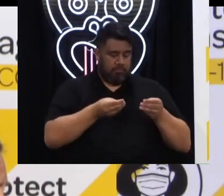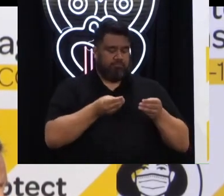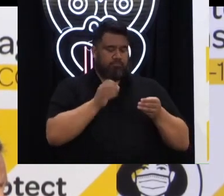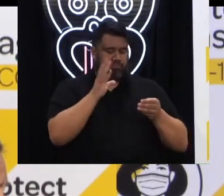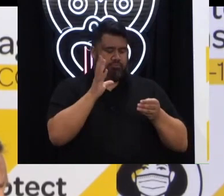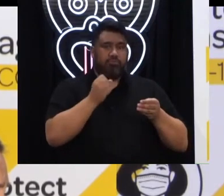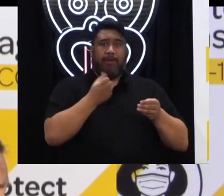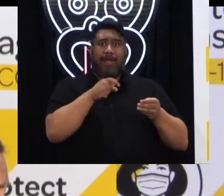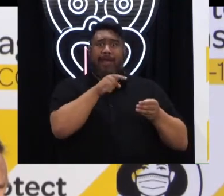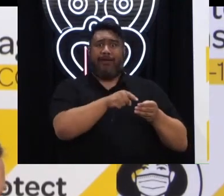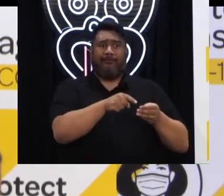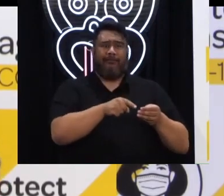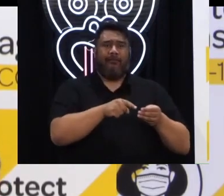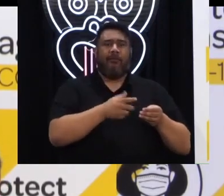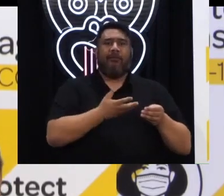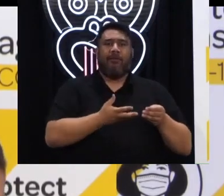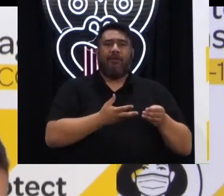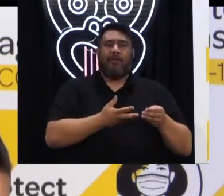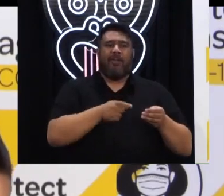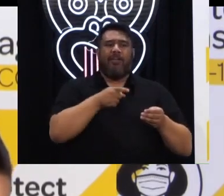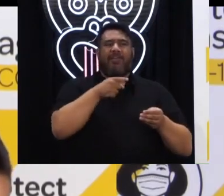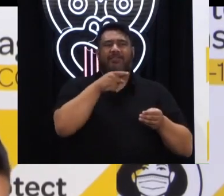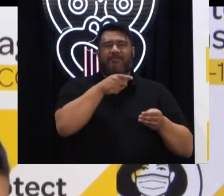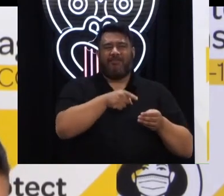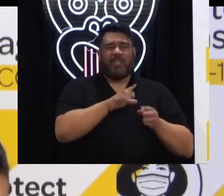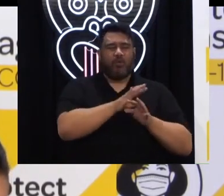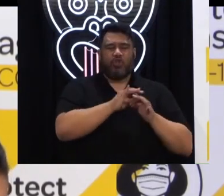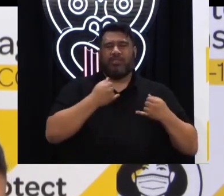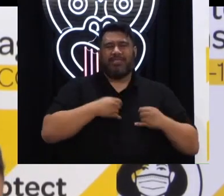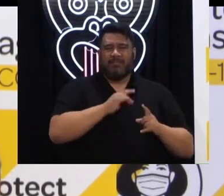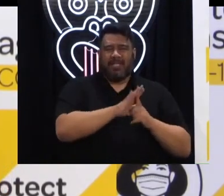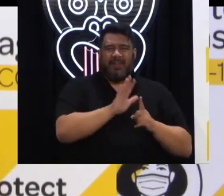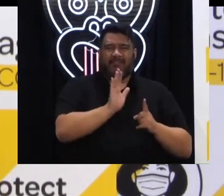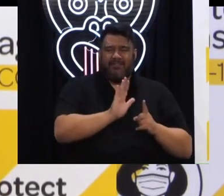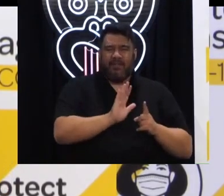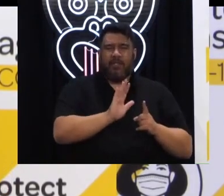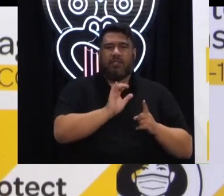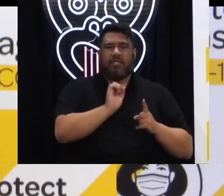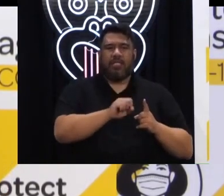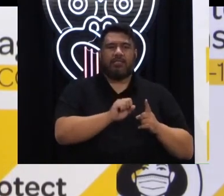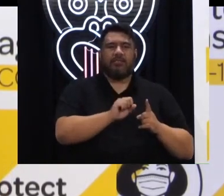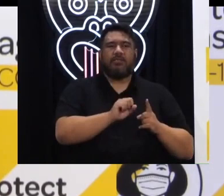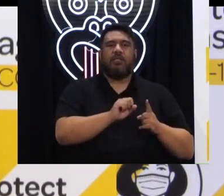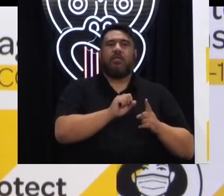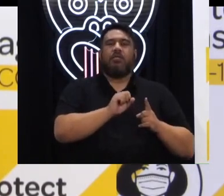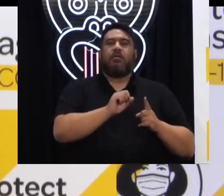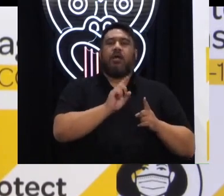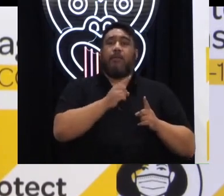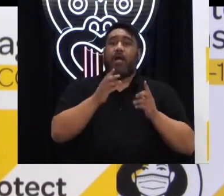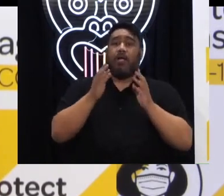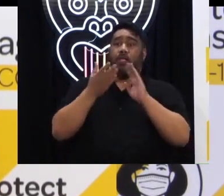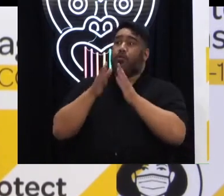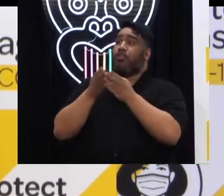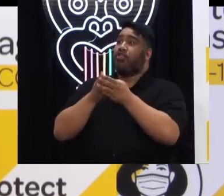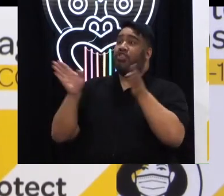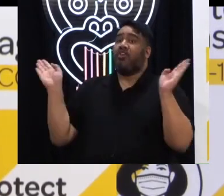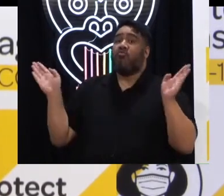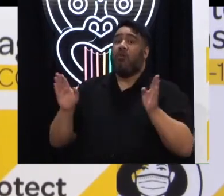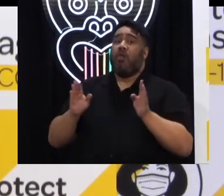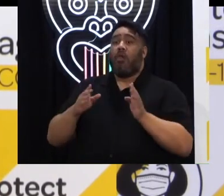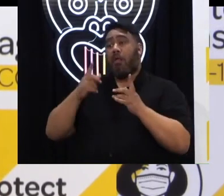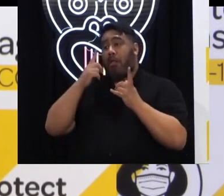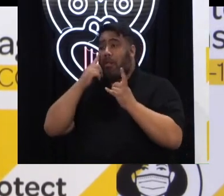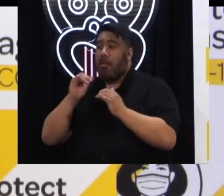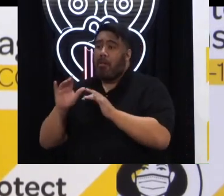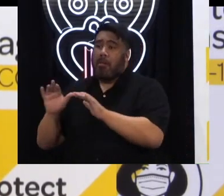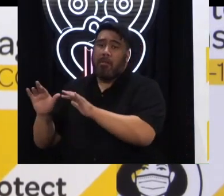So in a sense that's surveillance because they were asymptomatic, but the general community surveillance testing at this point in time across those